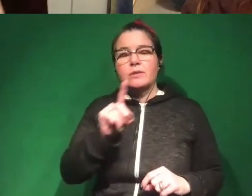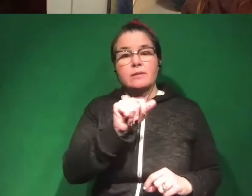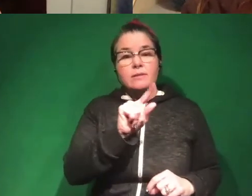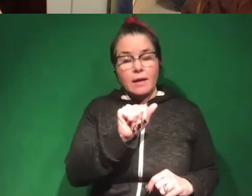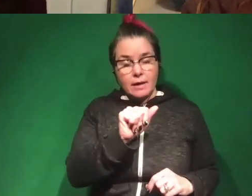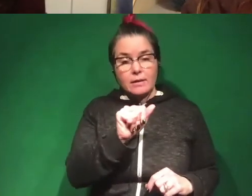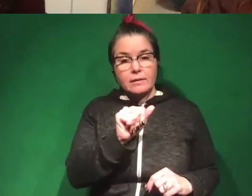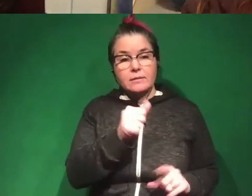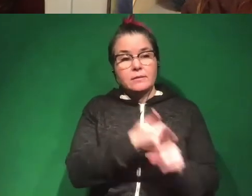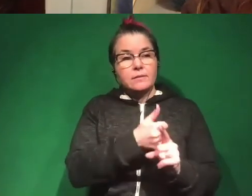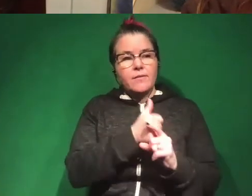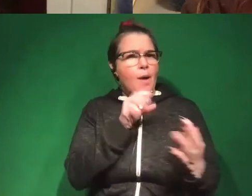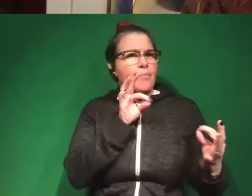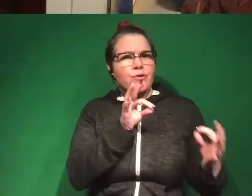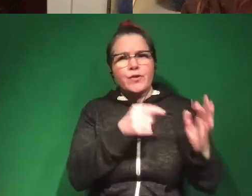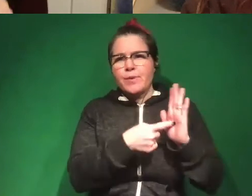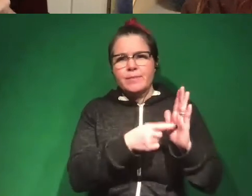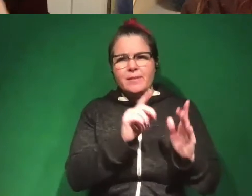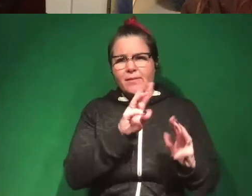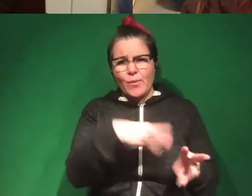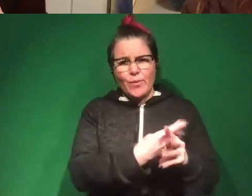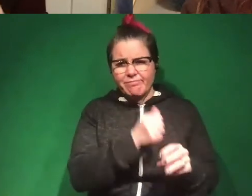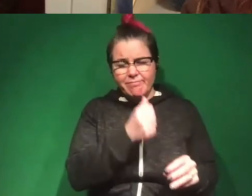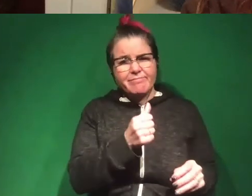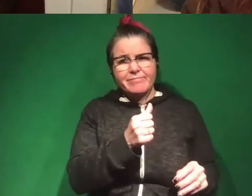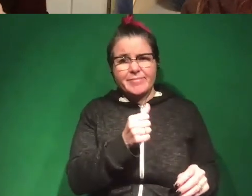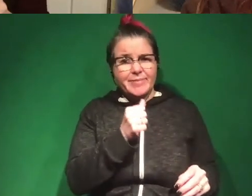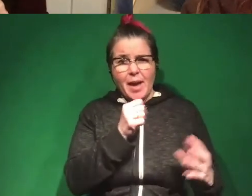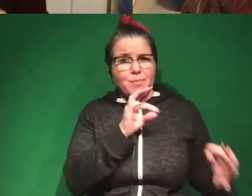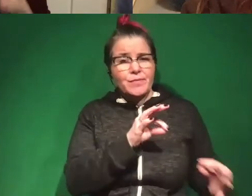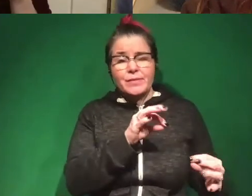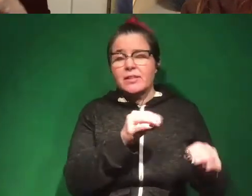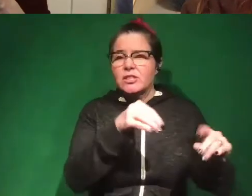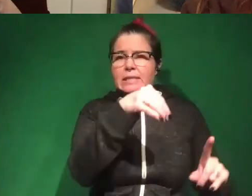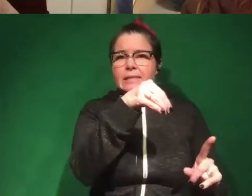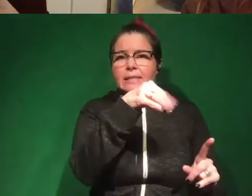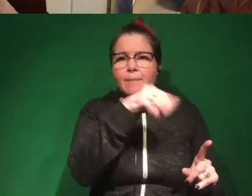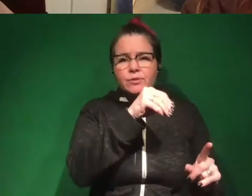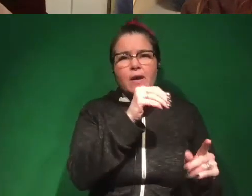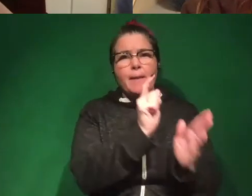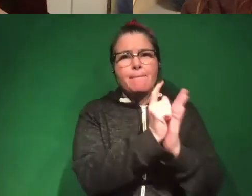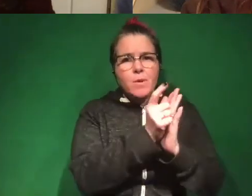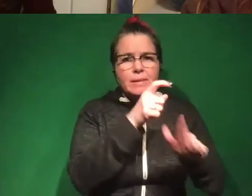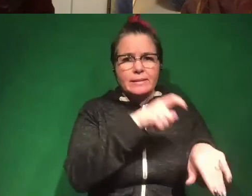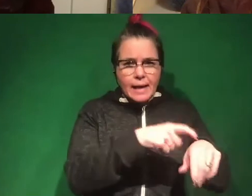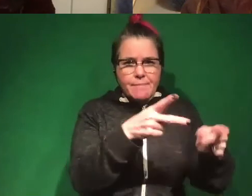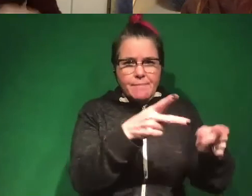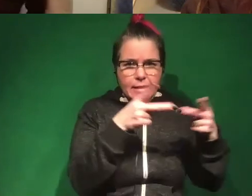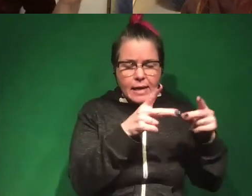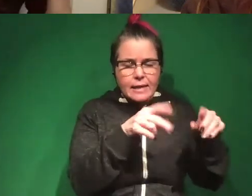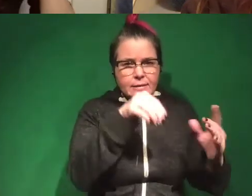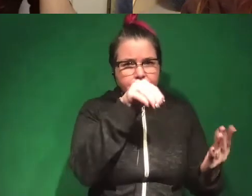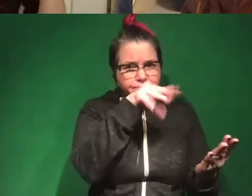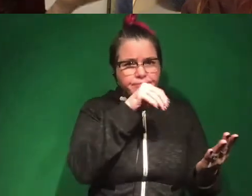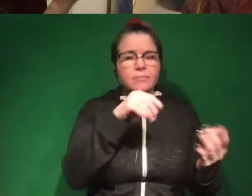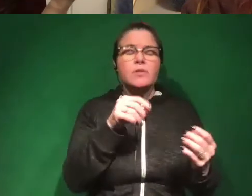is not a perfect representation of the world. It is an imperfect snapshot of a current moment in time and place. And so right now we're